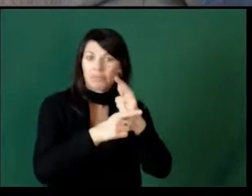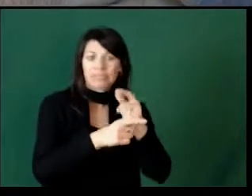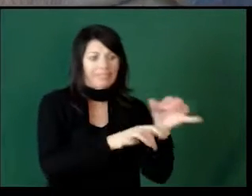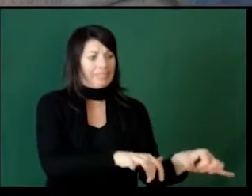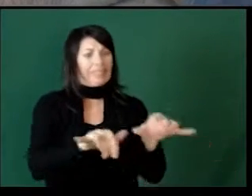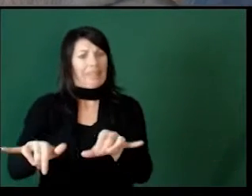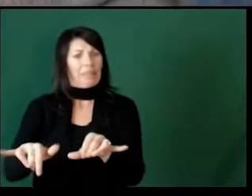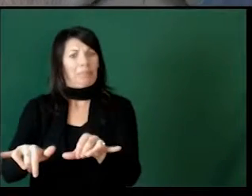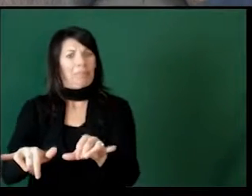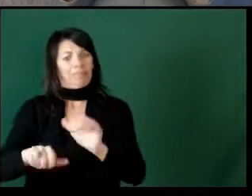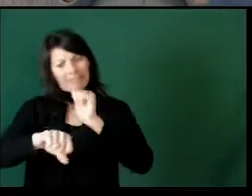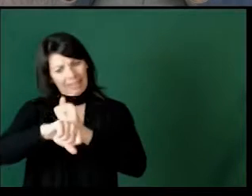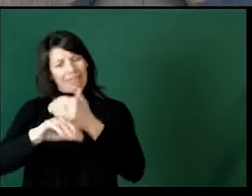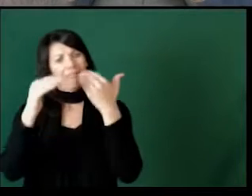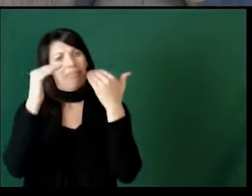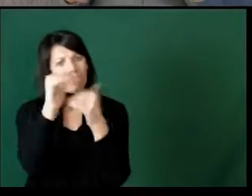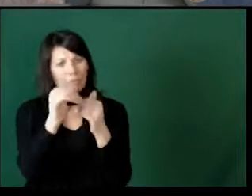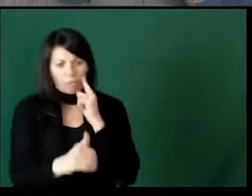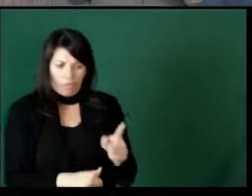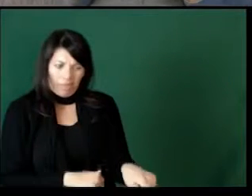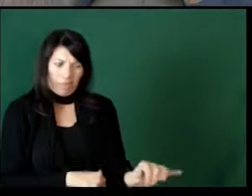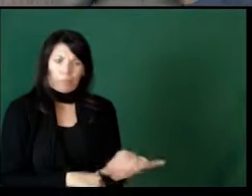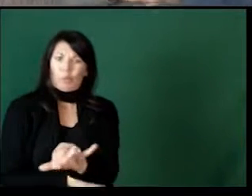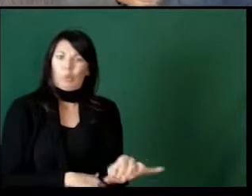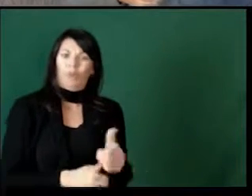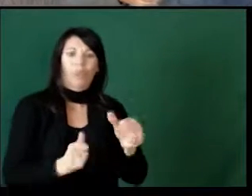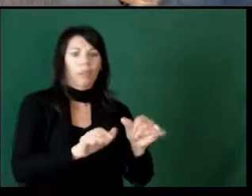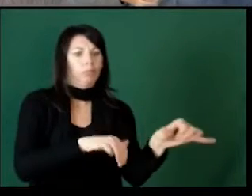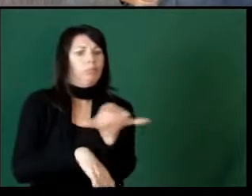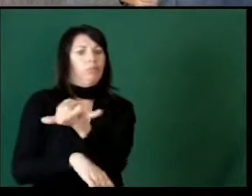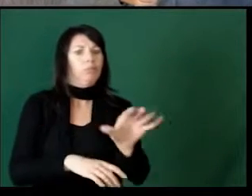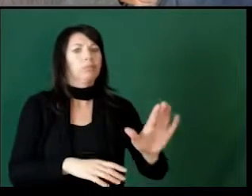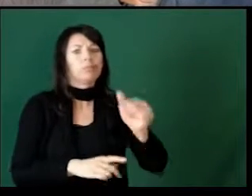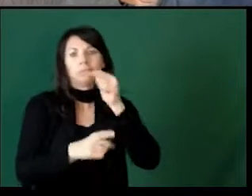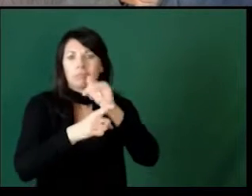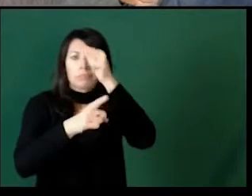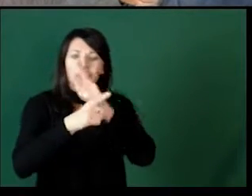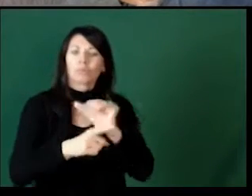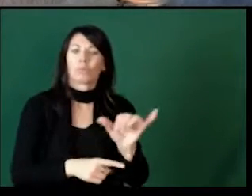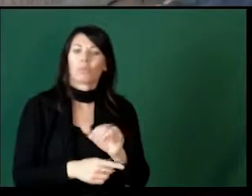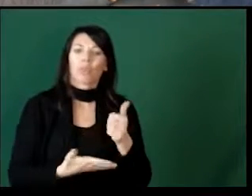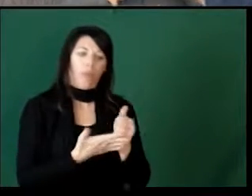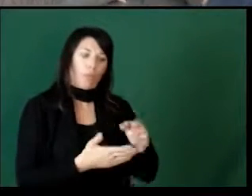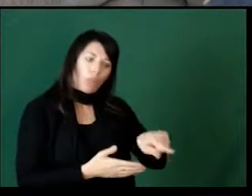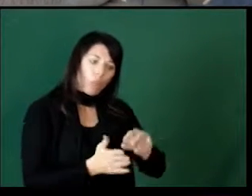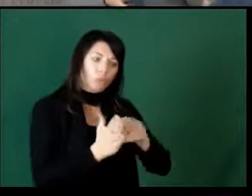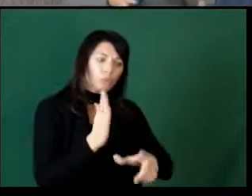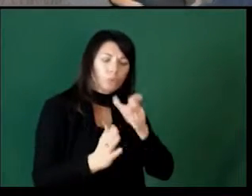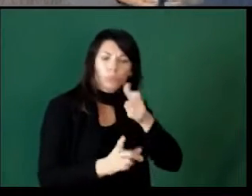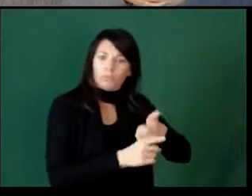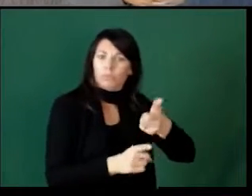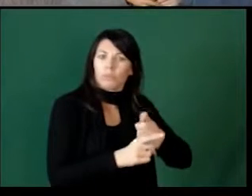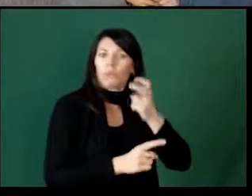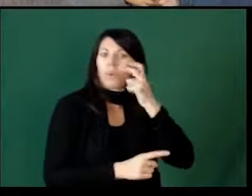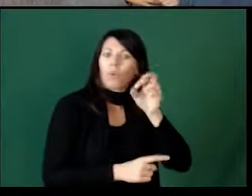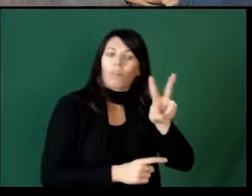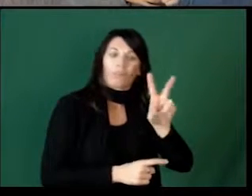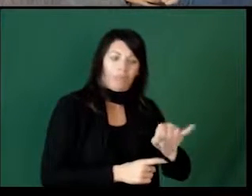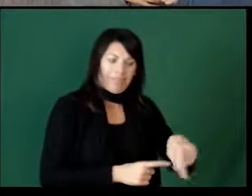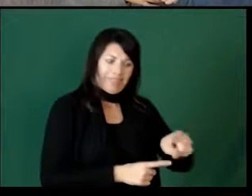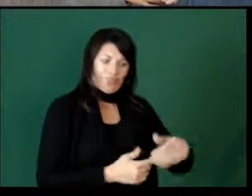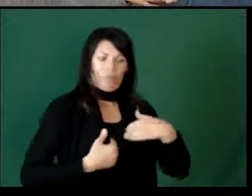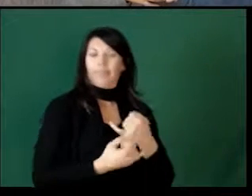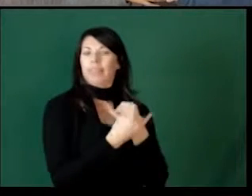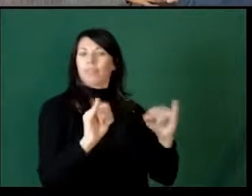making those limits as similar to their siblings limits as possible, is a good way to get those students who are blind or visually